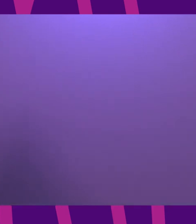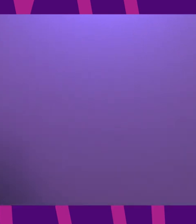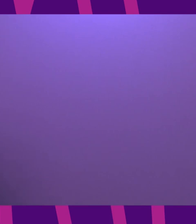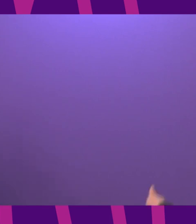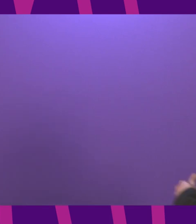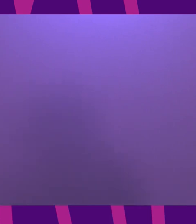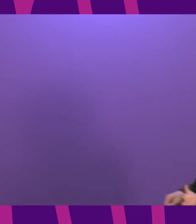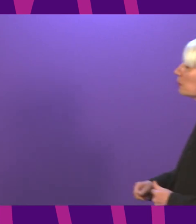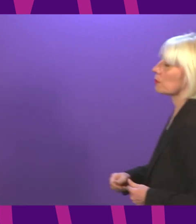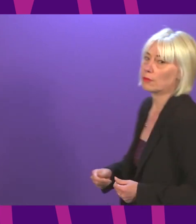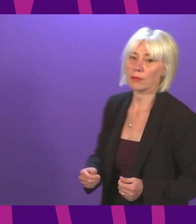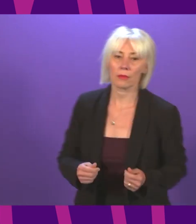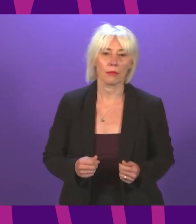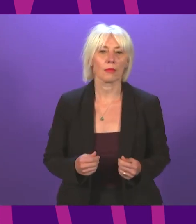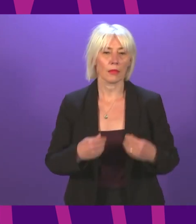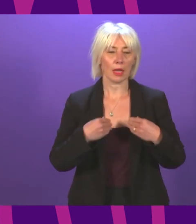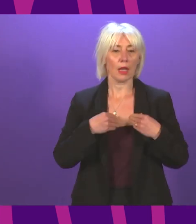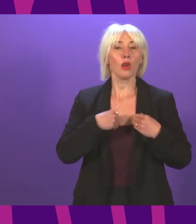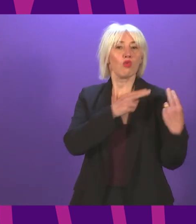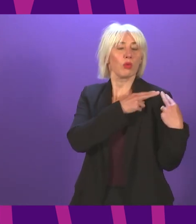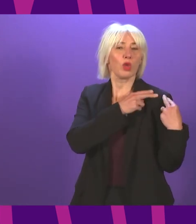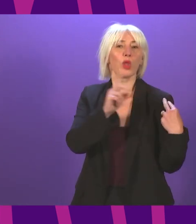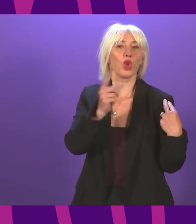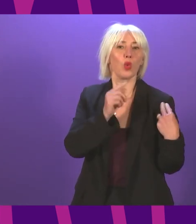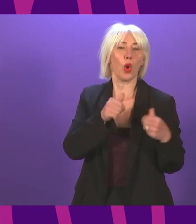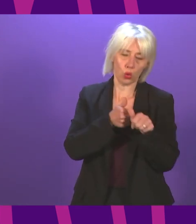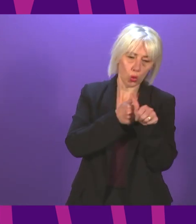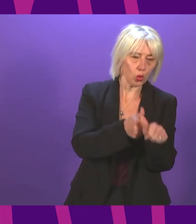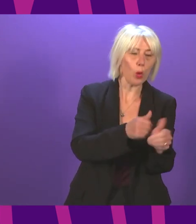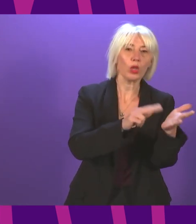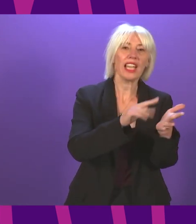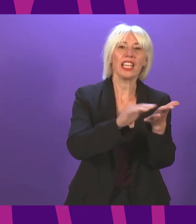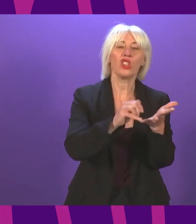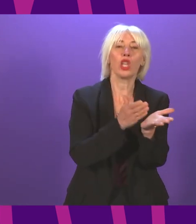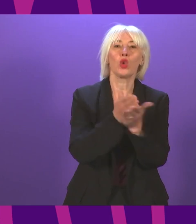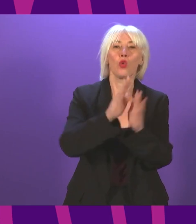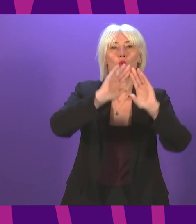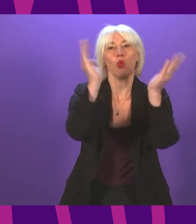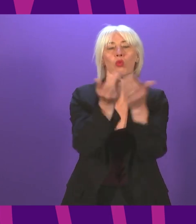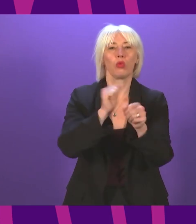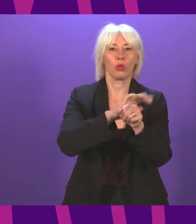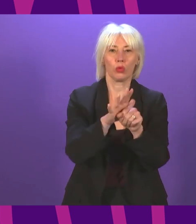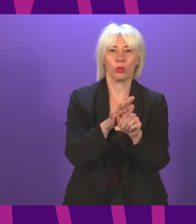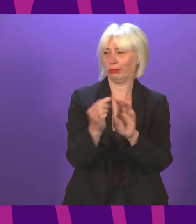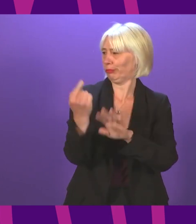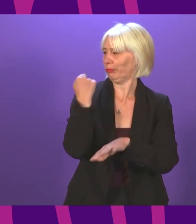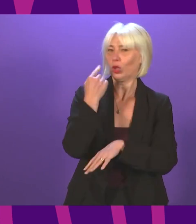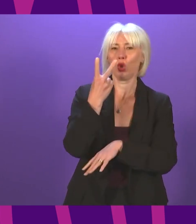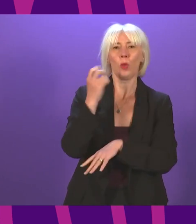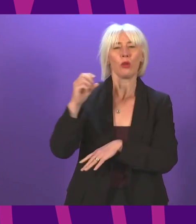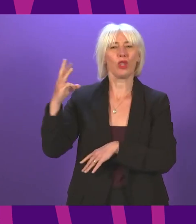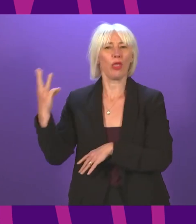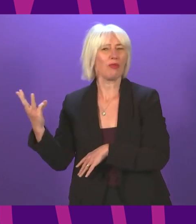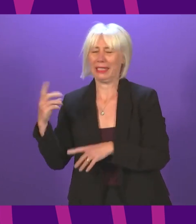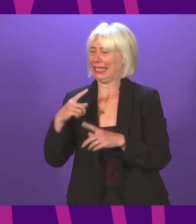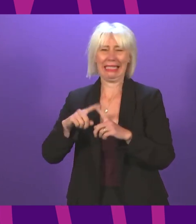support the National Health Service to recover from a global pandemic. Because the difference between now and 2003 is not the difference, Anasarwar tried